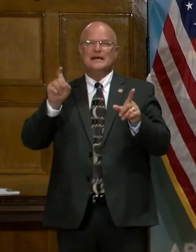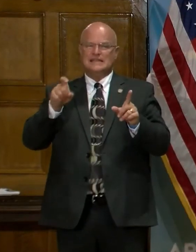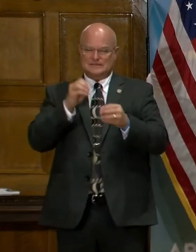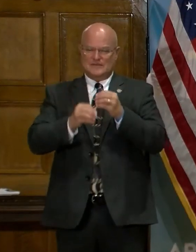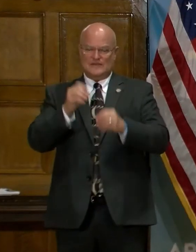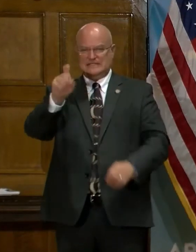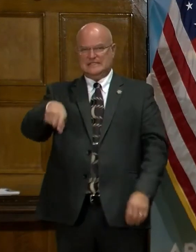to be fixed. honest.